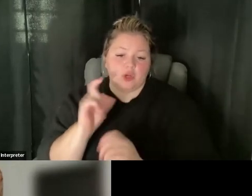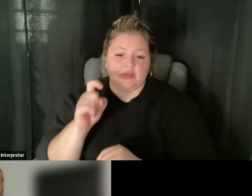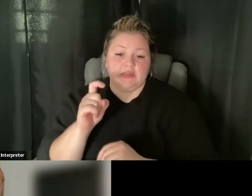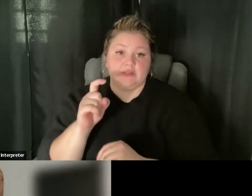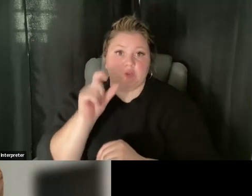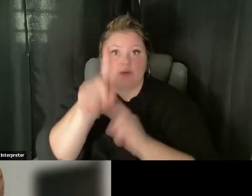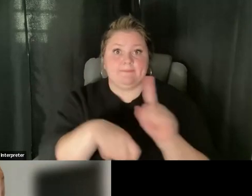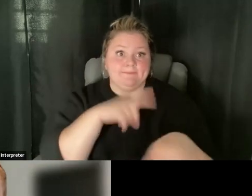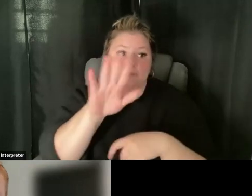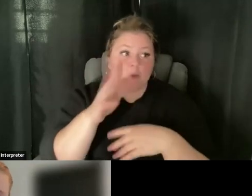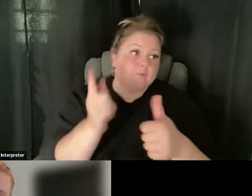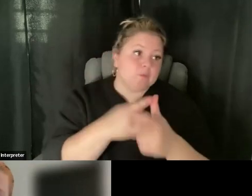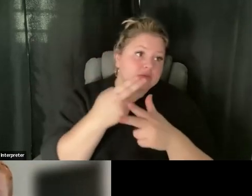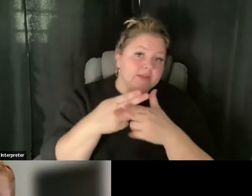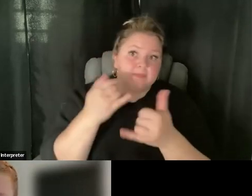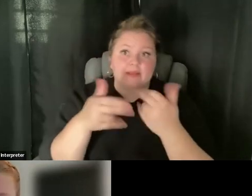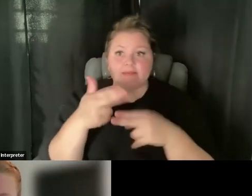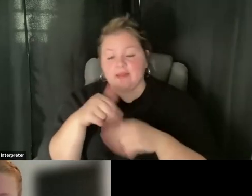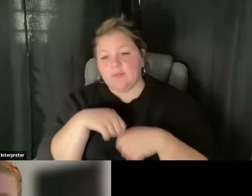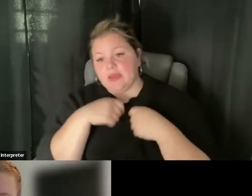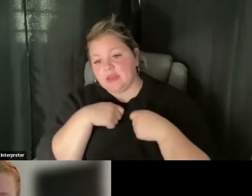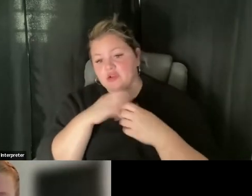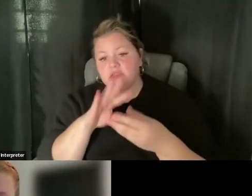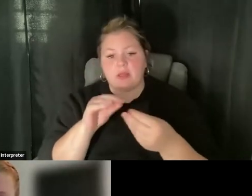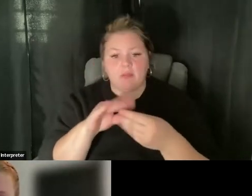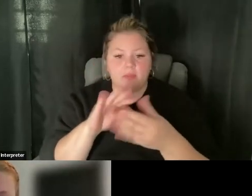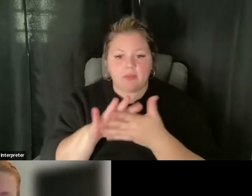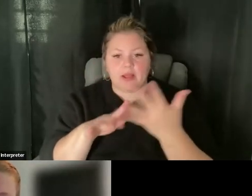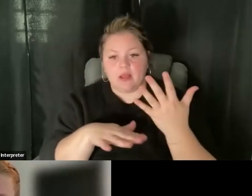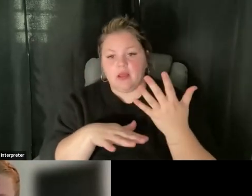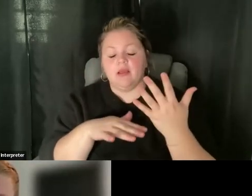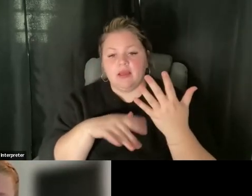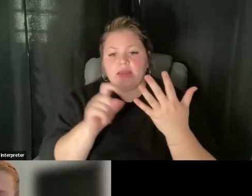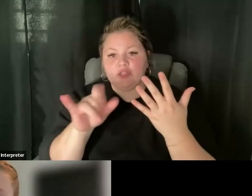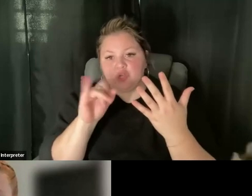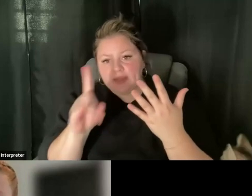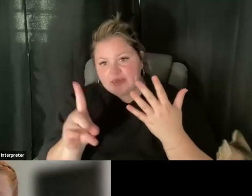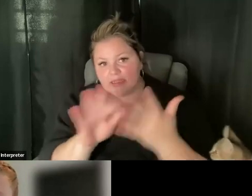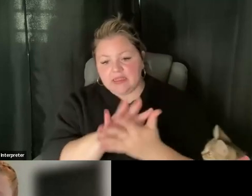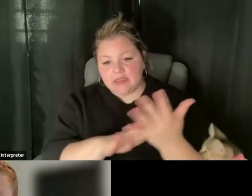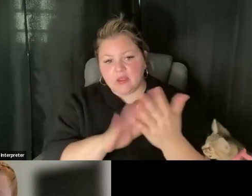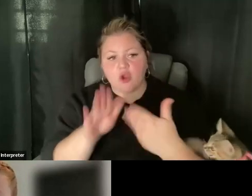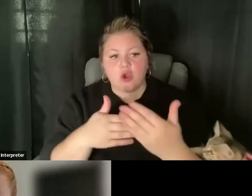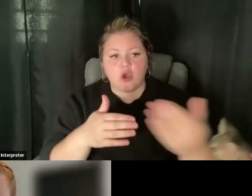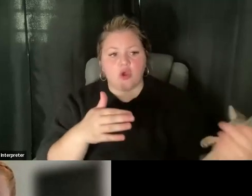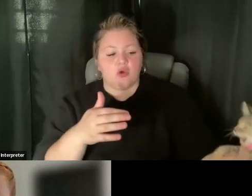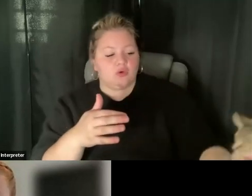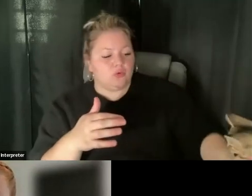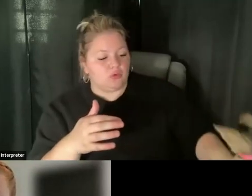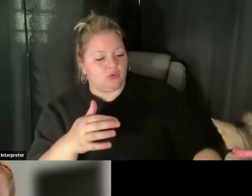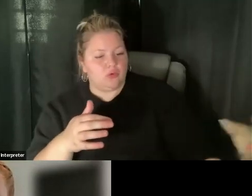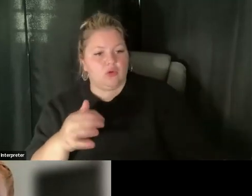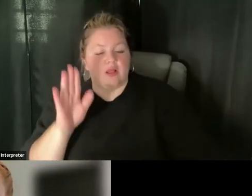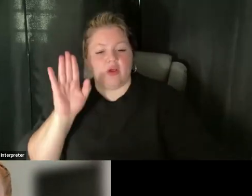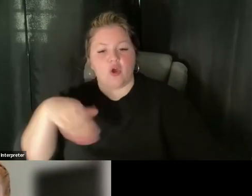what is your first and last name, address, and can you please present a form of ID that would all be recorded in an ASL